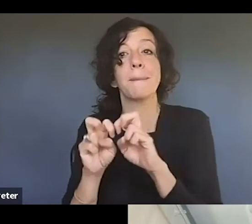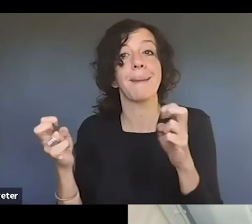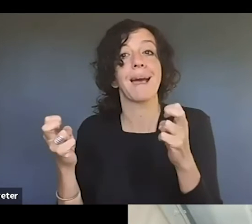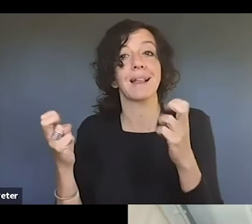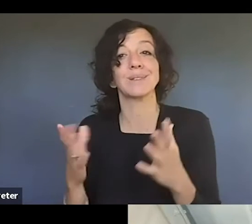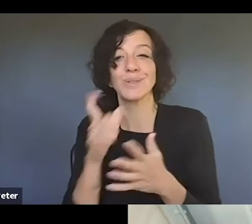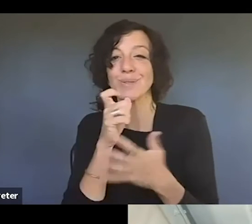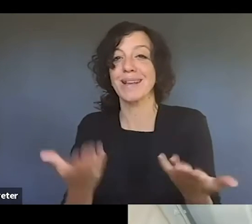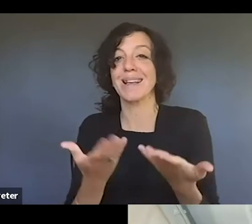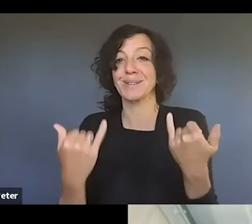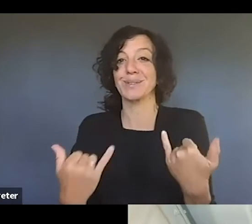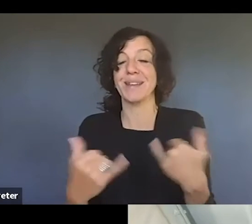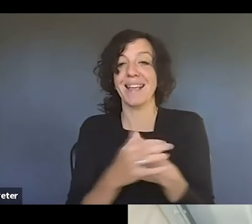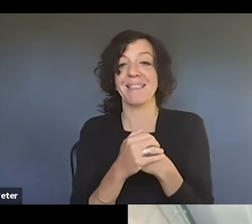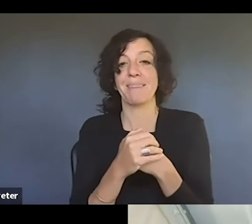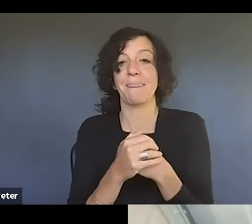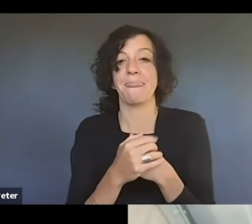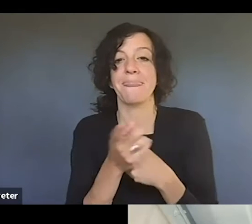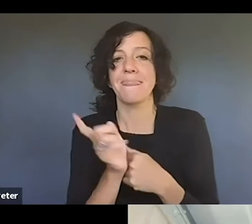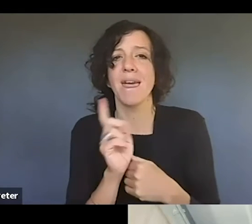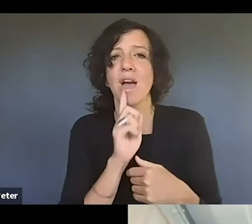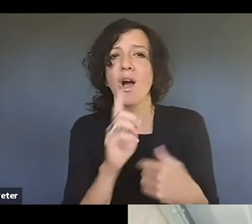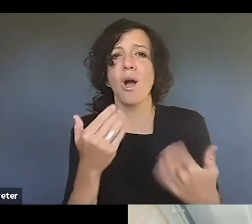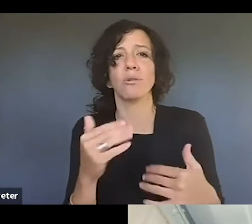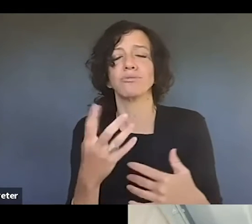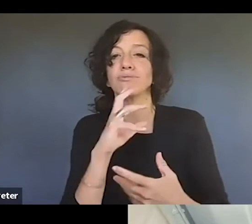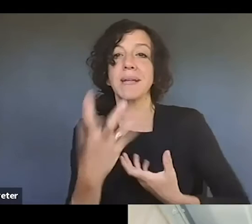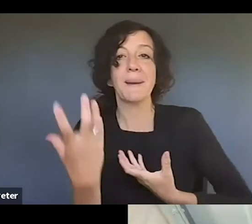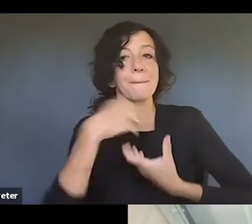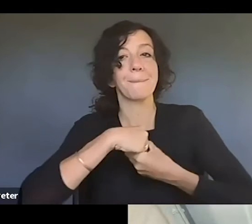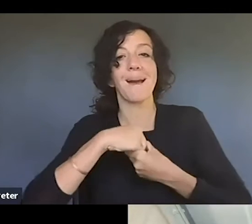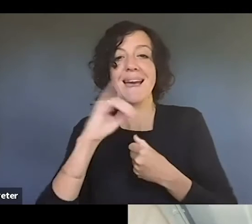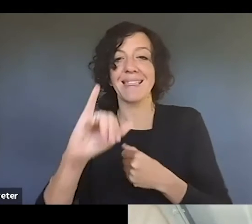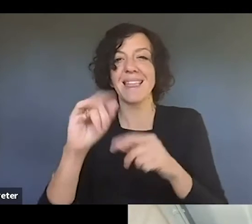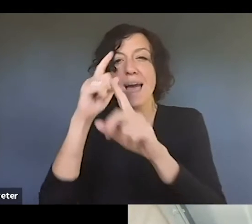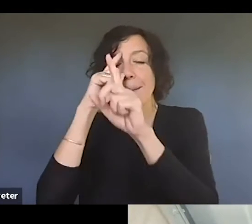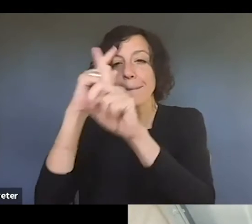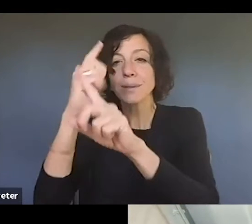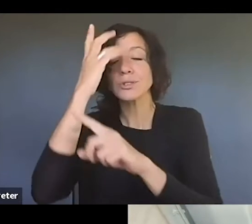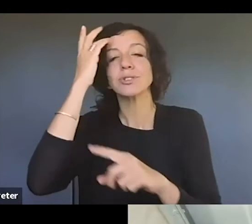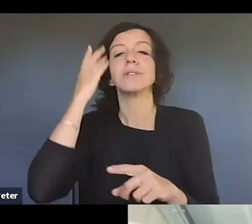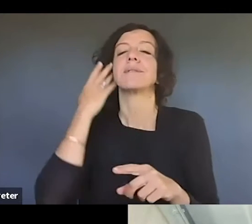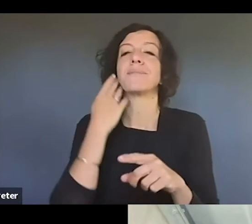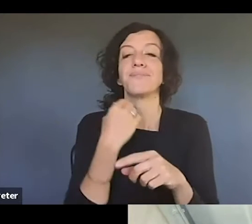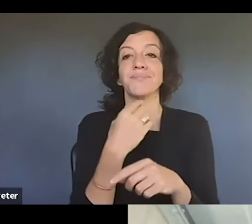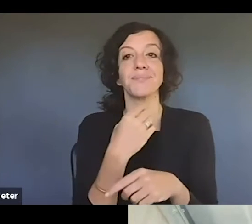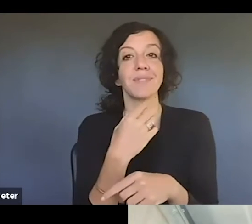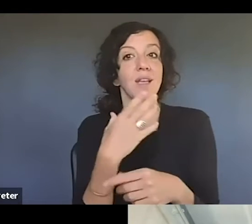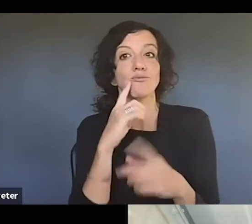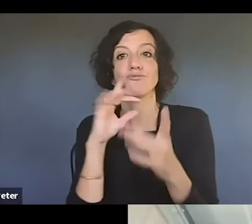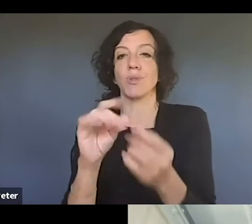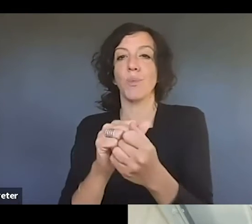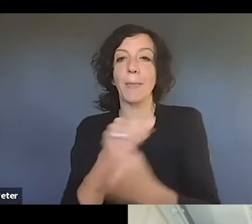and who really also embody that mission in that purpose of empowering